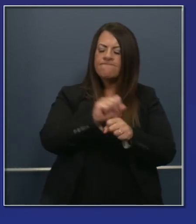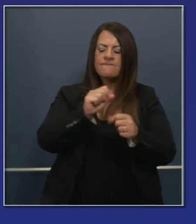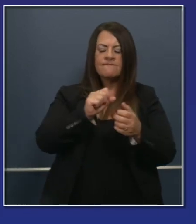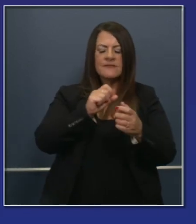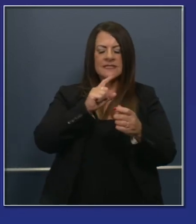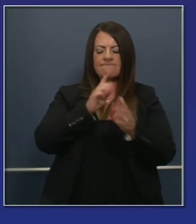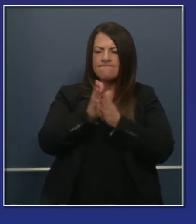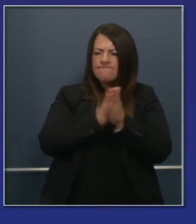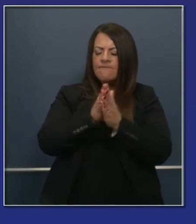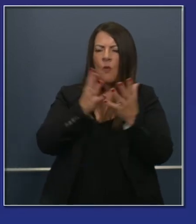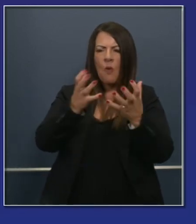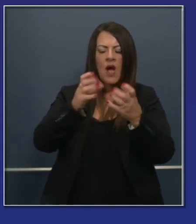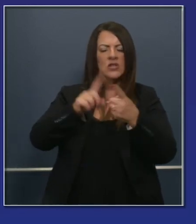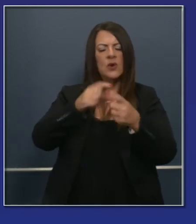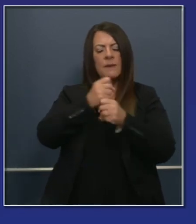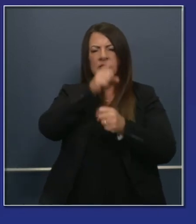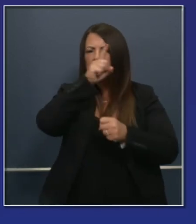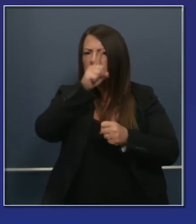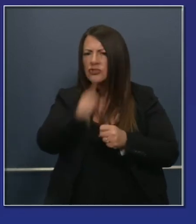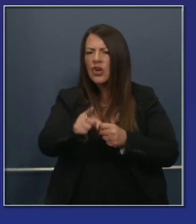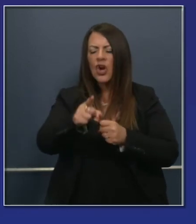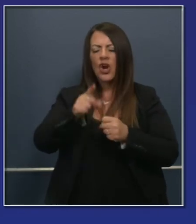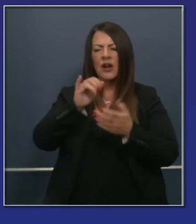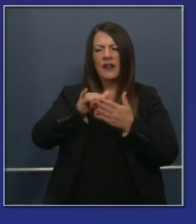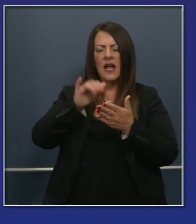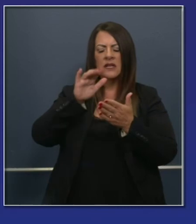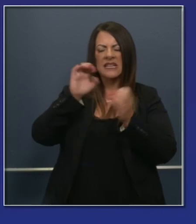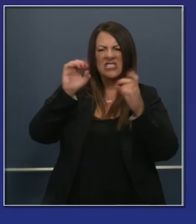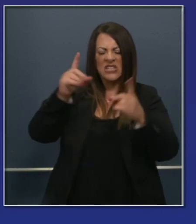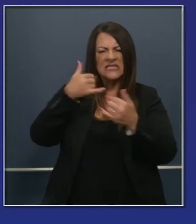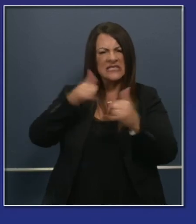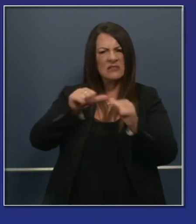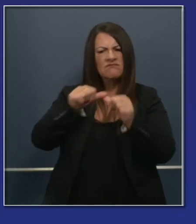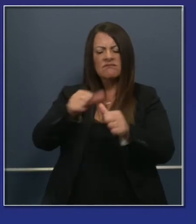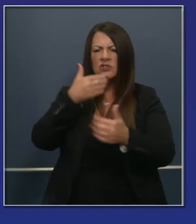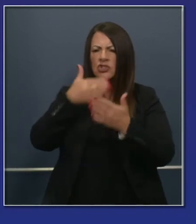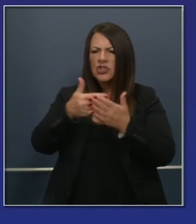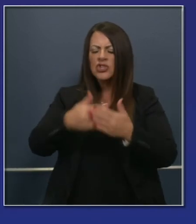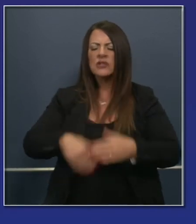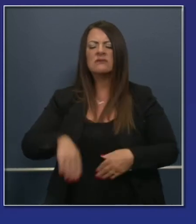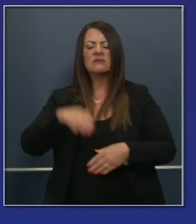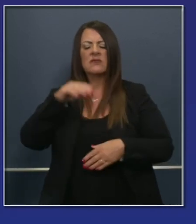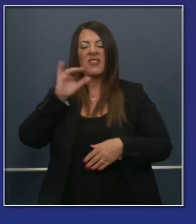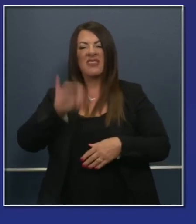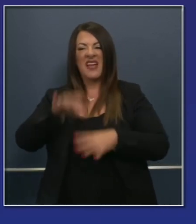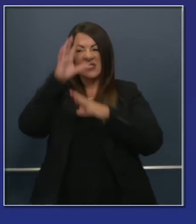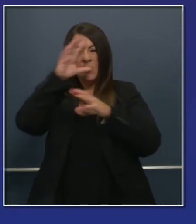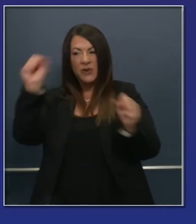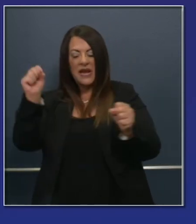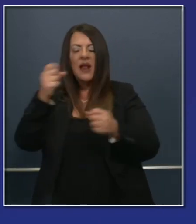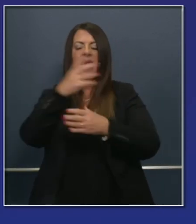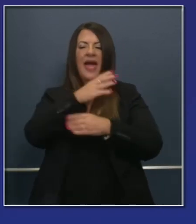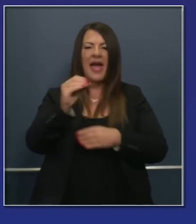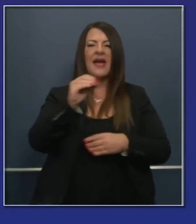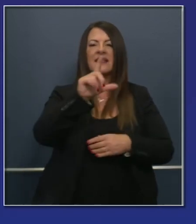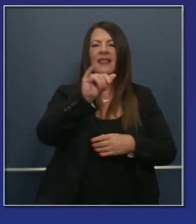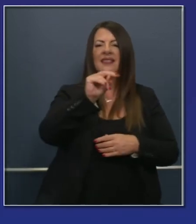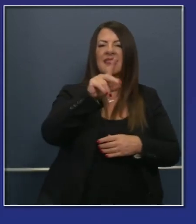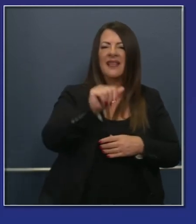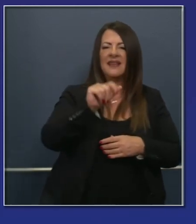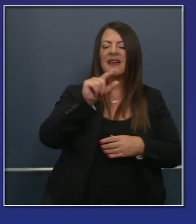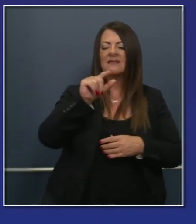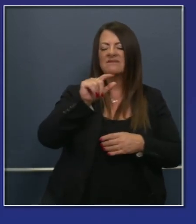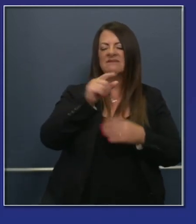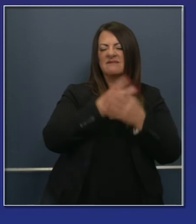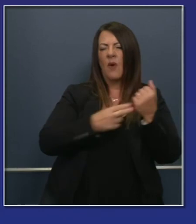public education and Linda Darling Hammond at a school board here you'll hear from in a moment as well but we were able to have clarity in